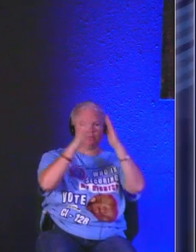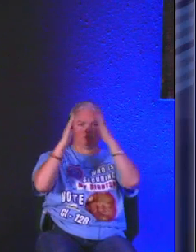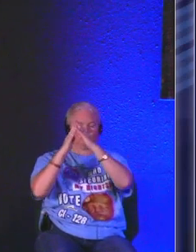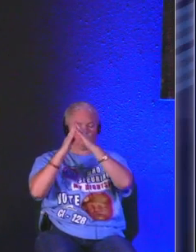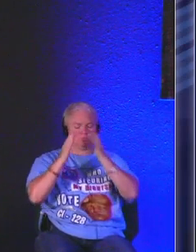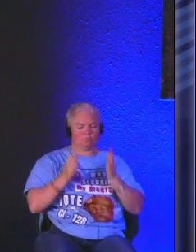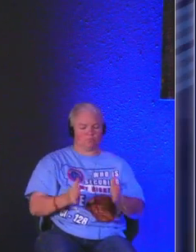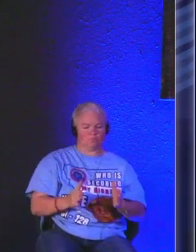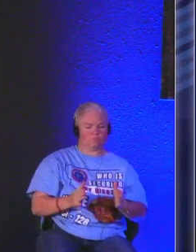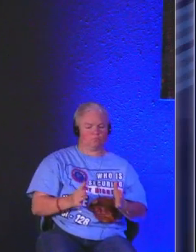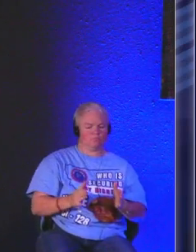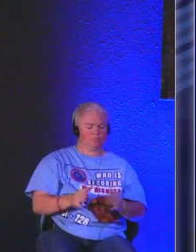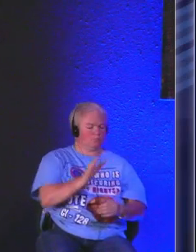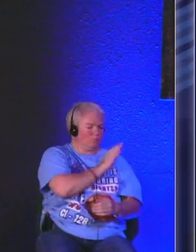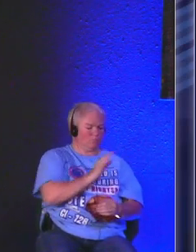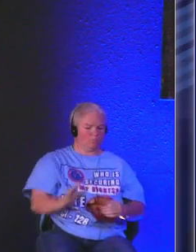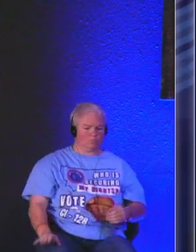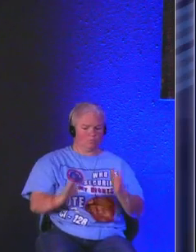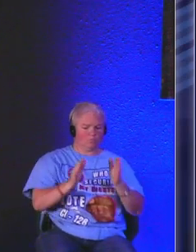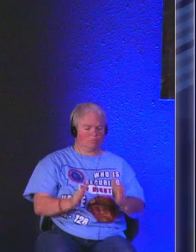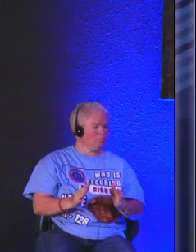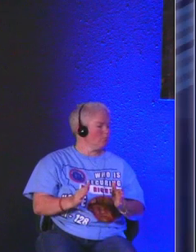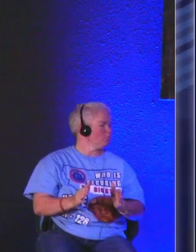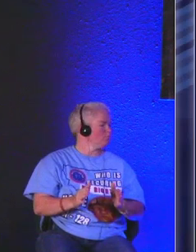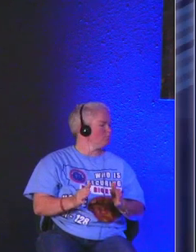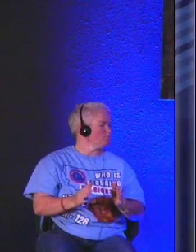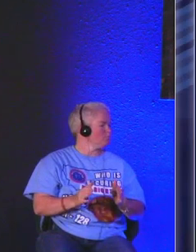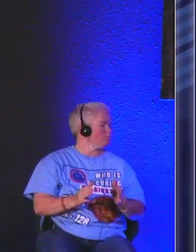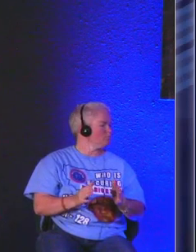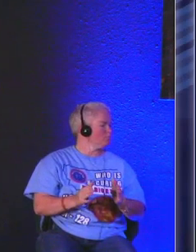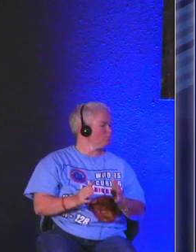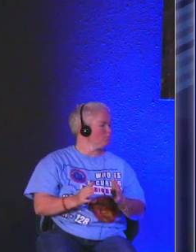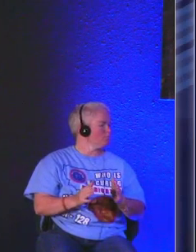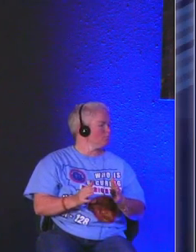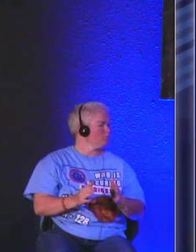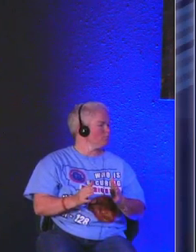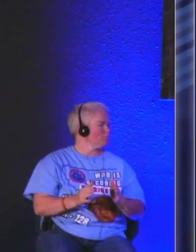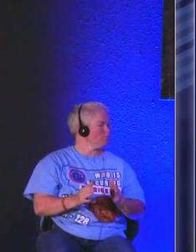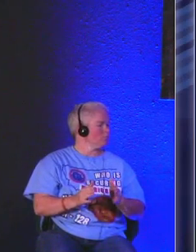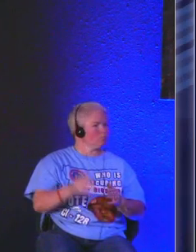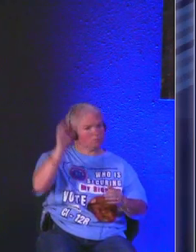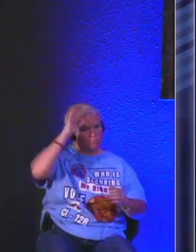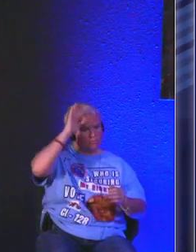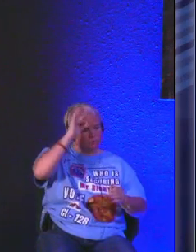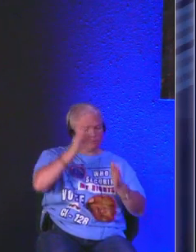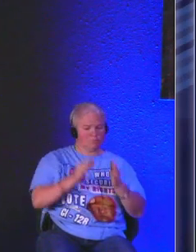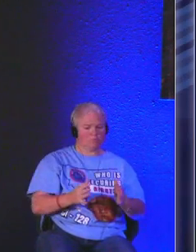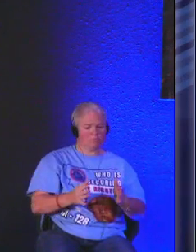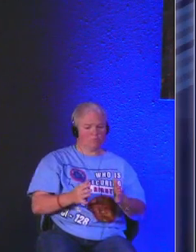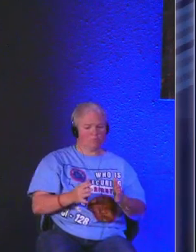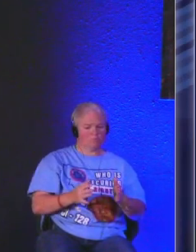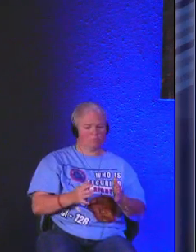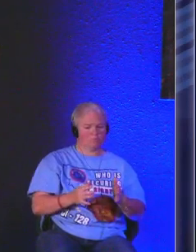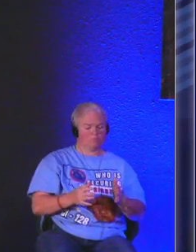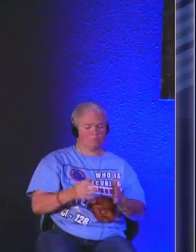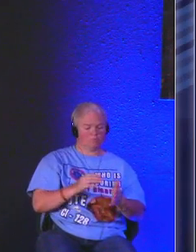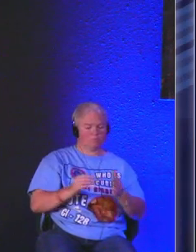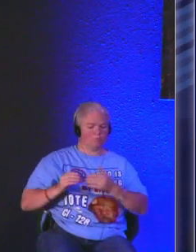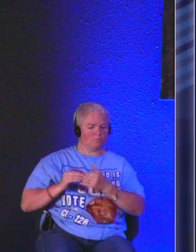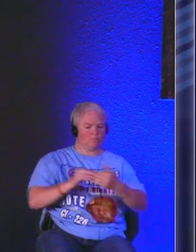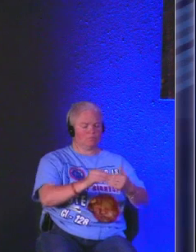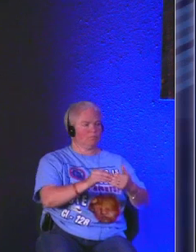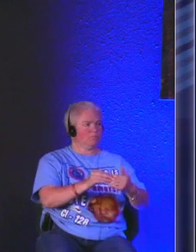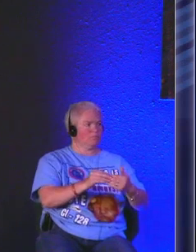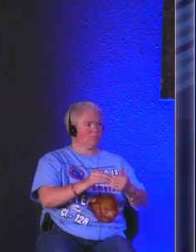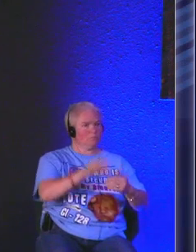in this world those are my views as a Christian those are my views as a pastor that's been instructed to